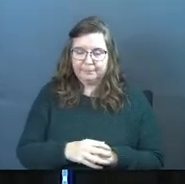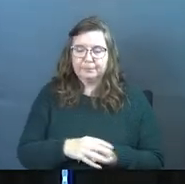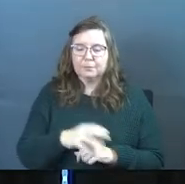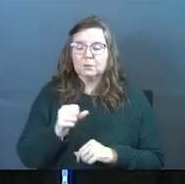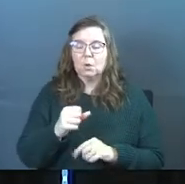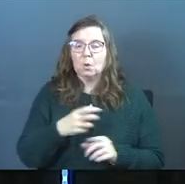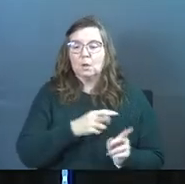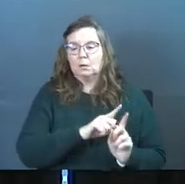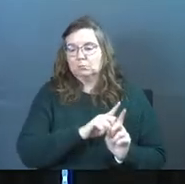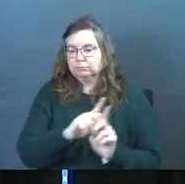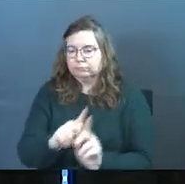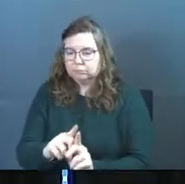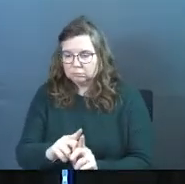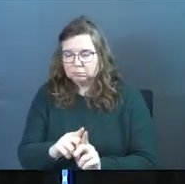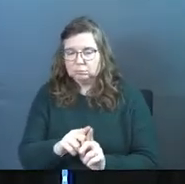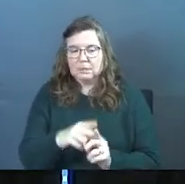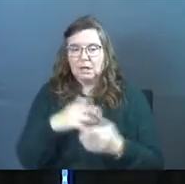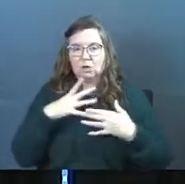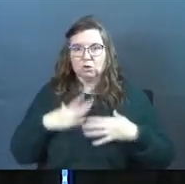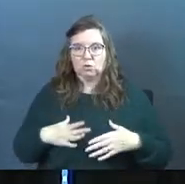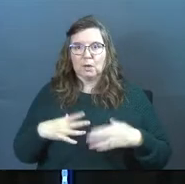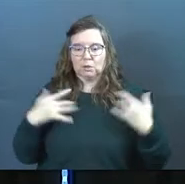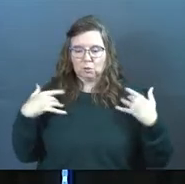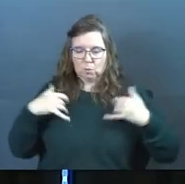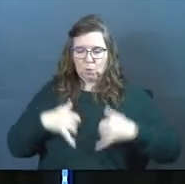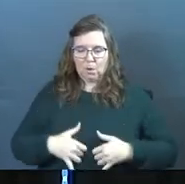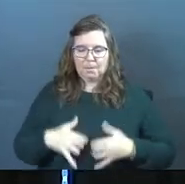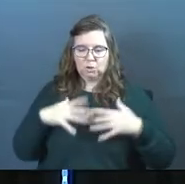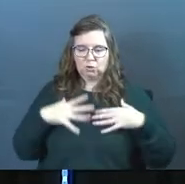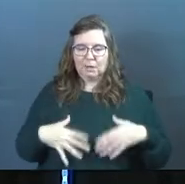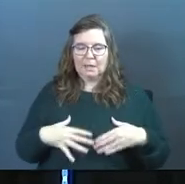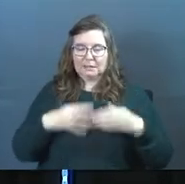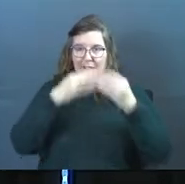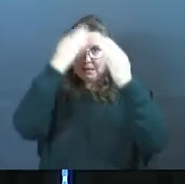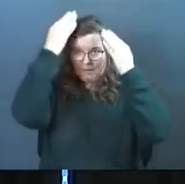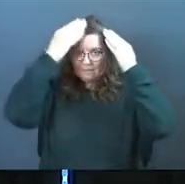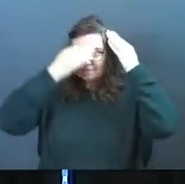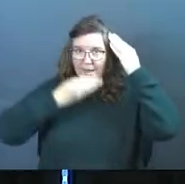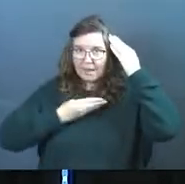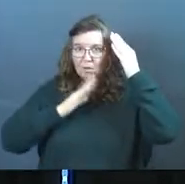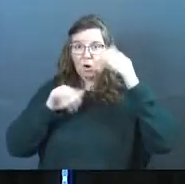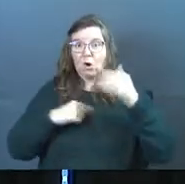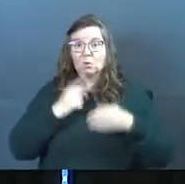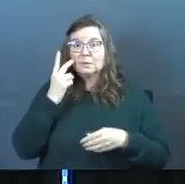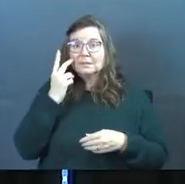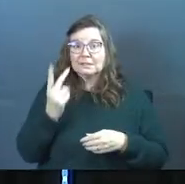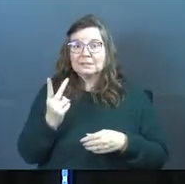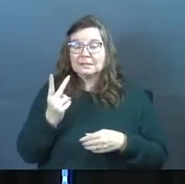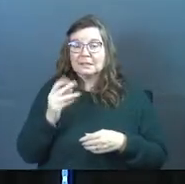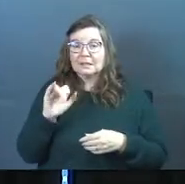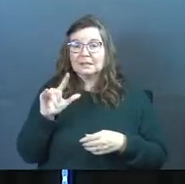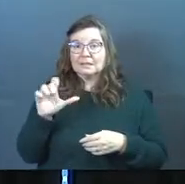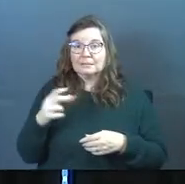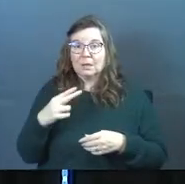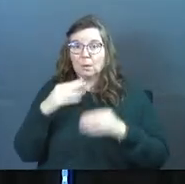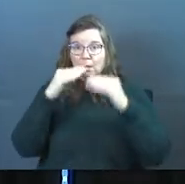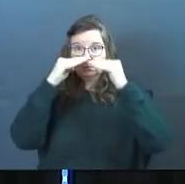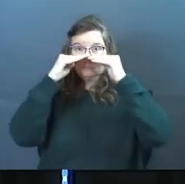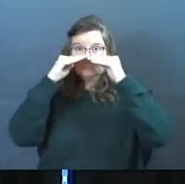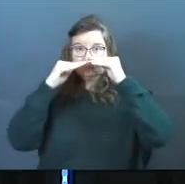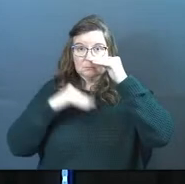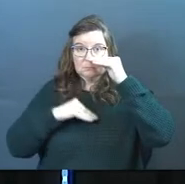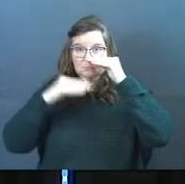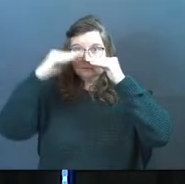And so he took her there and he dressed her in robes and he dressed her in a veil. And all you could see of Elizabeth Smart was her